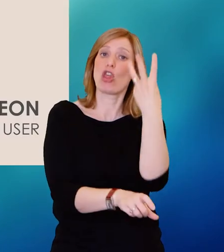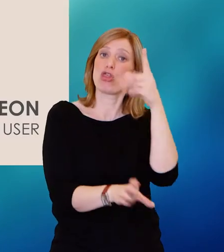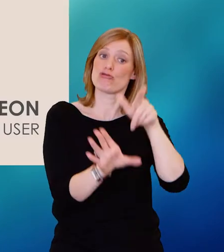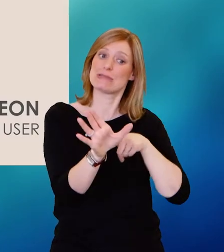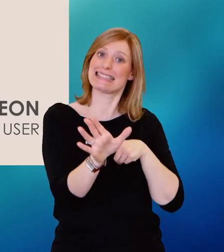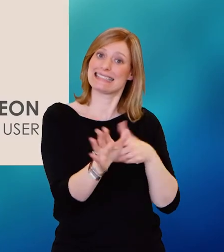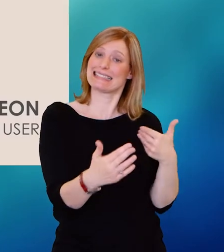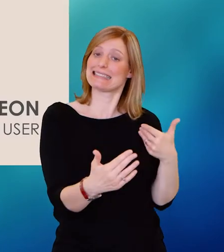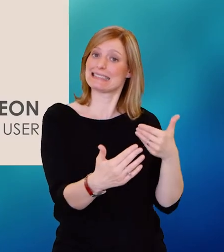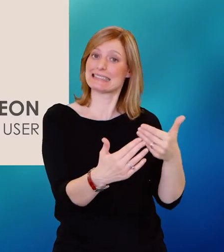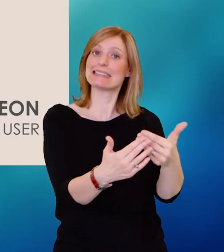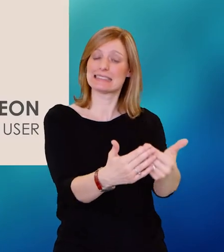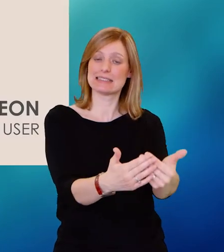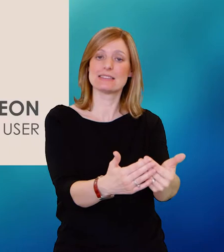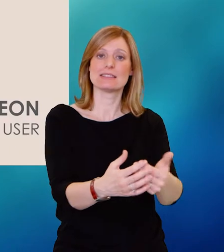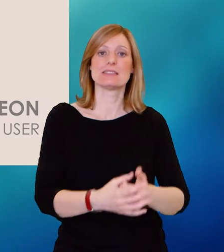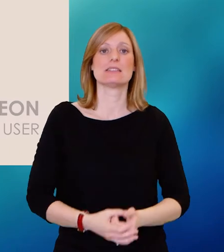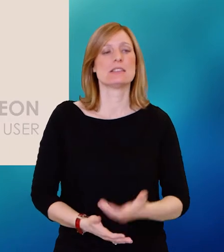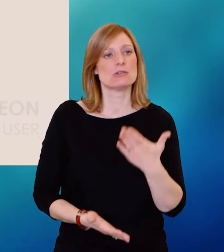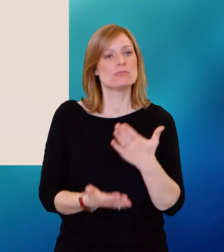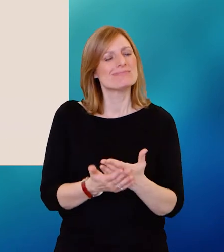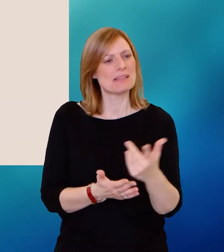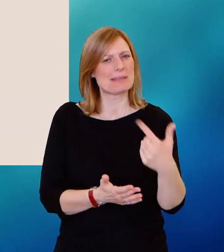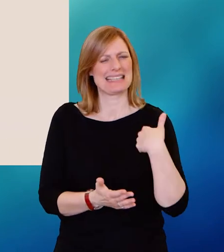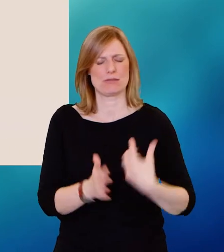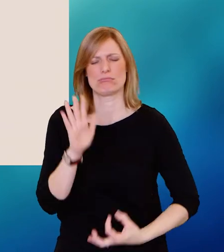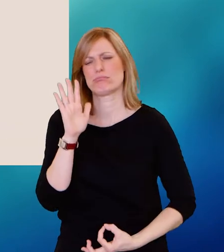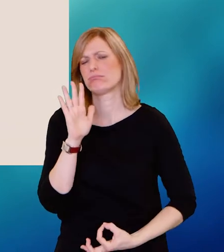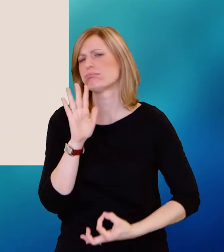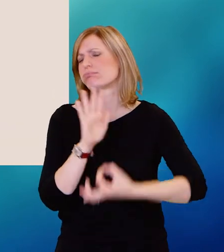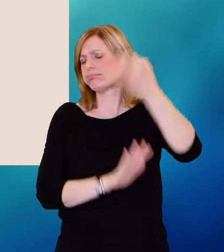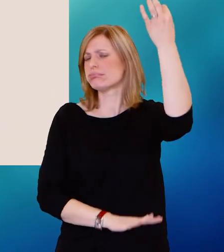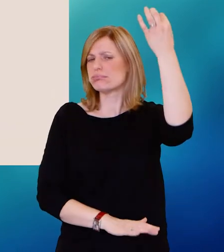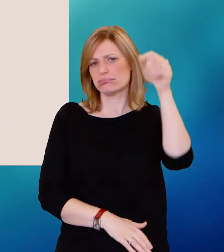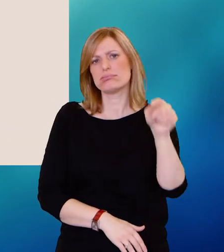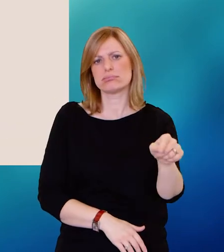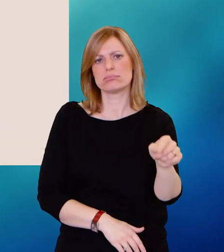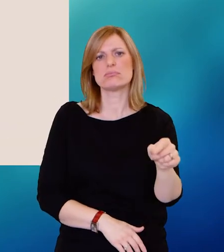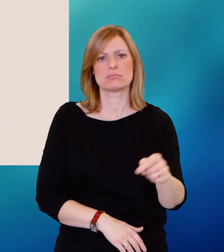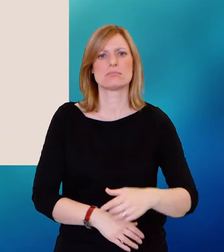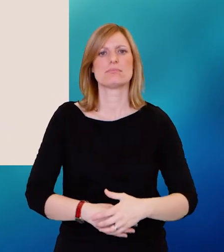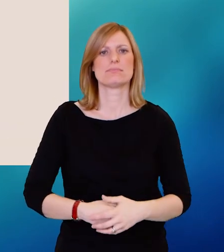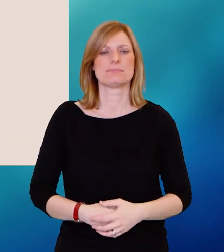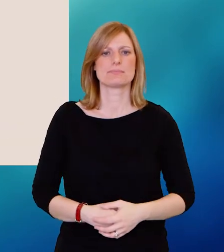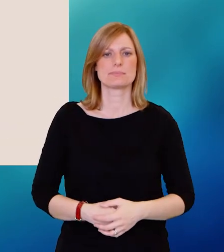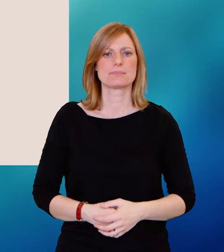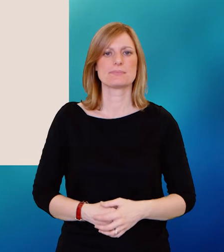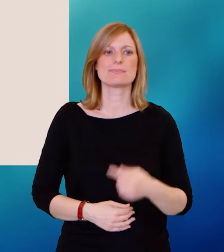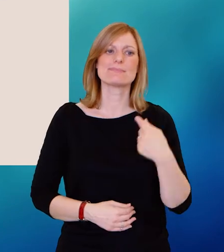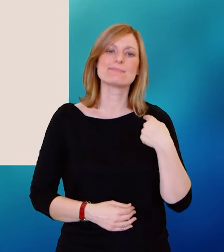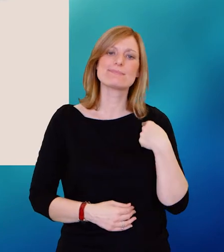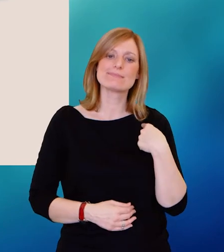and I made a lot of the progress there with my recovery and rehabilitation.